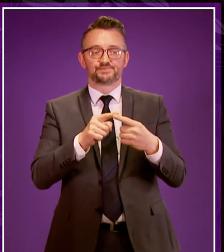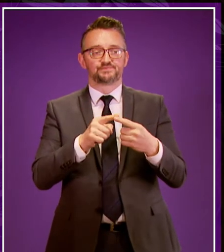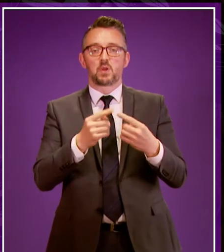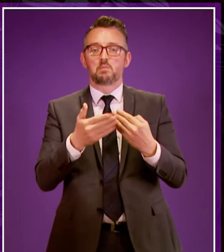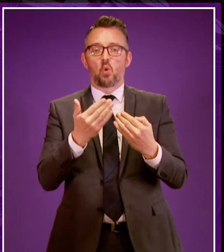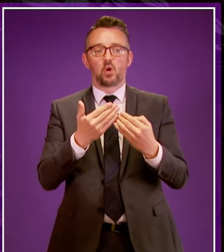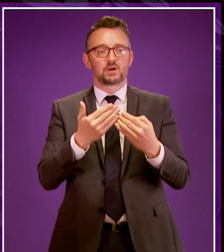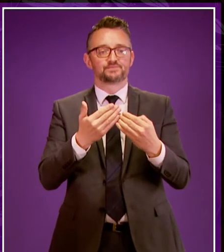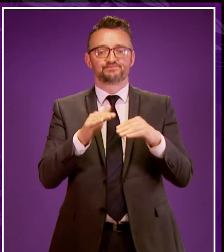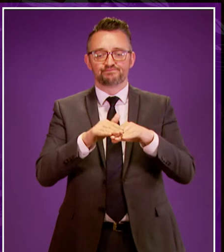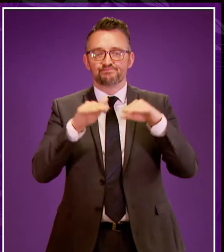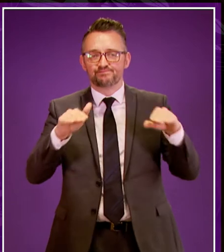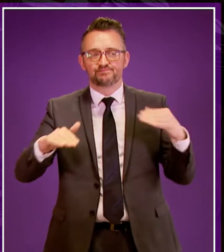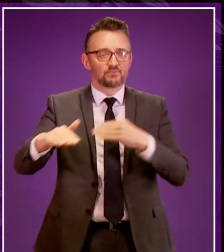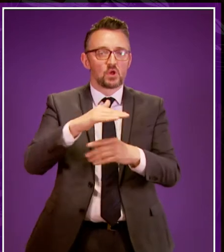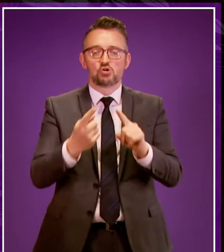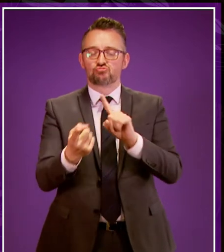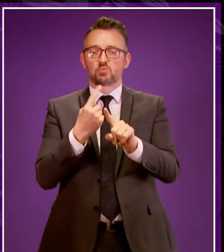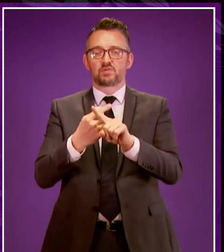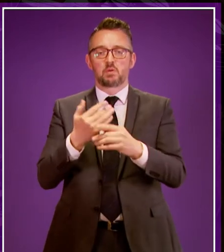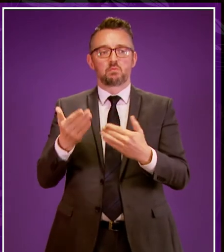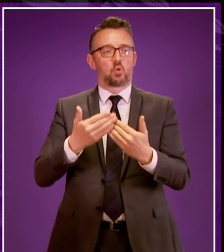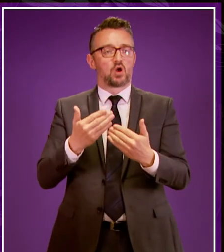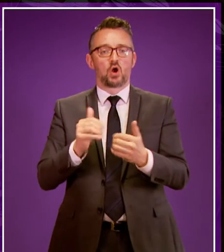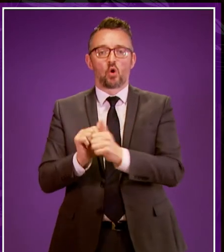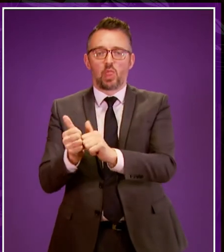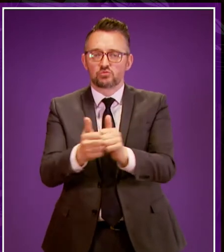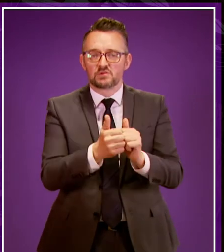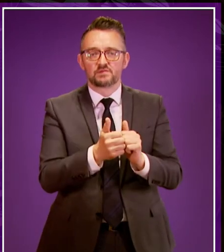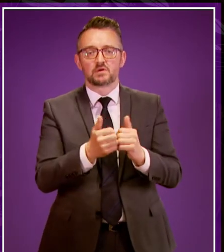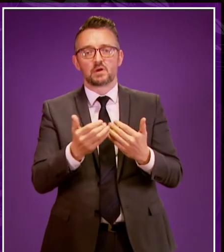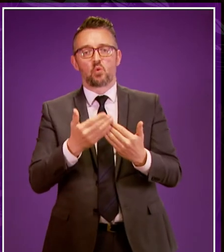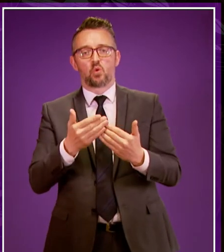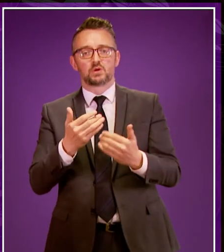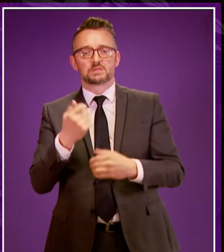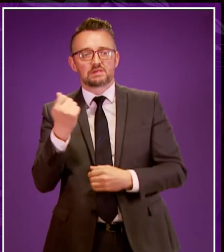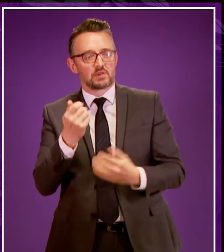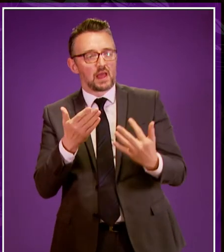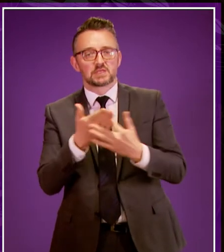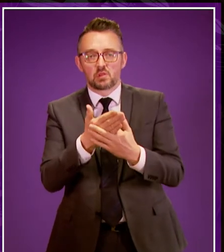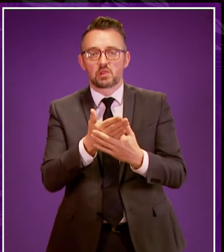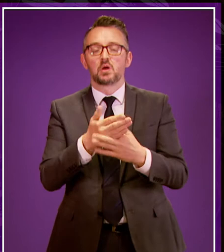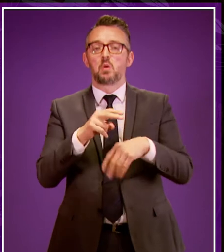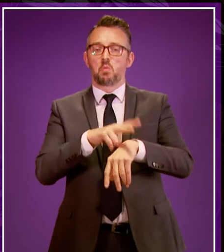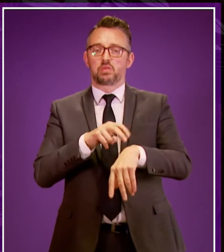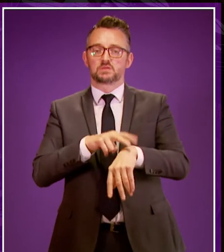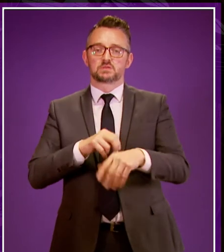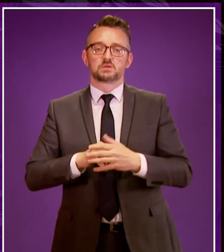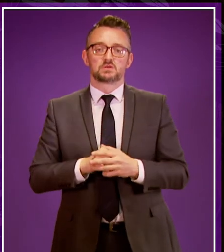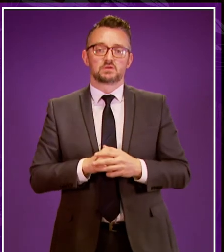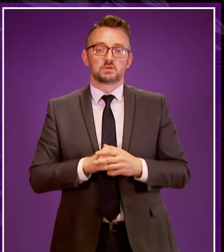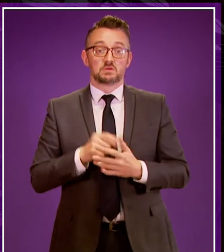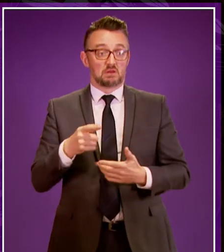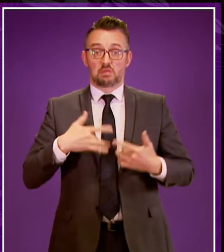more representative a more responsive a more collaborative a more accessible and this is particularly with regard to issues of transparency police service and they seem